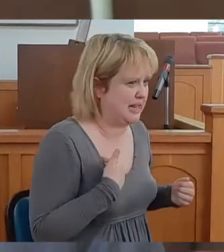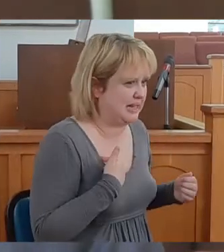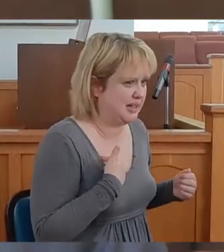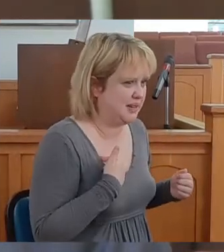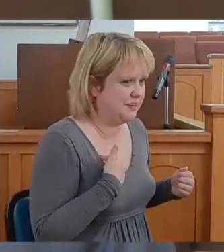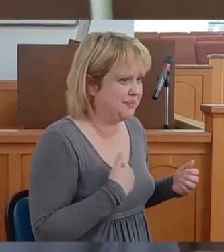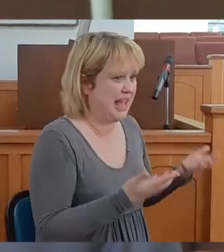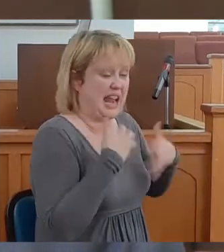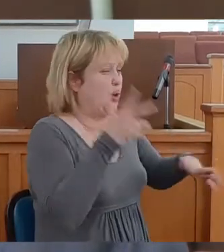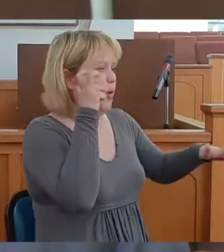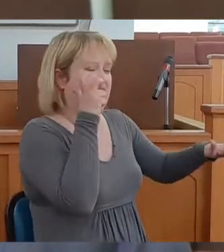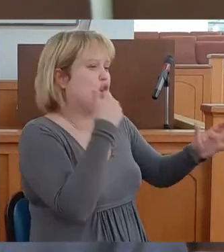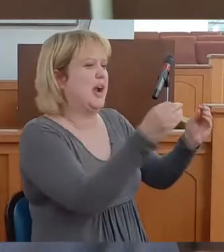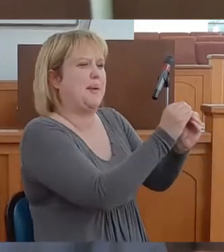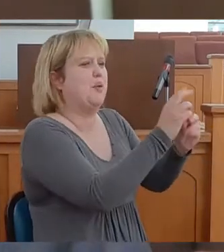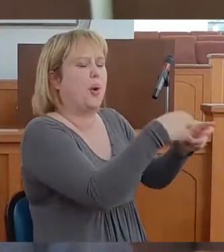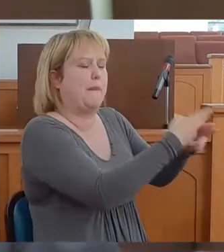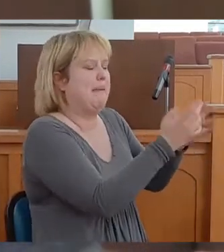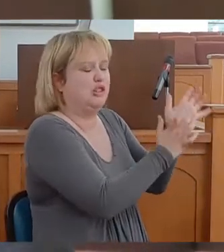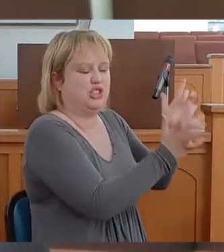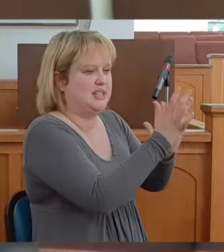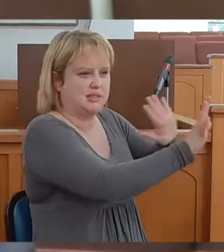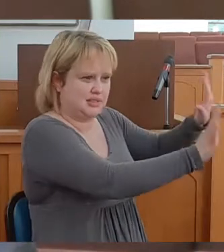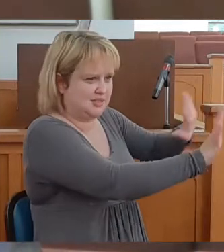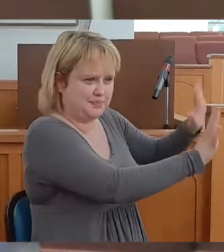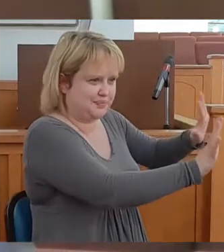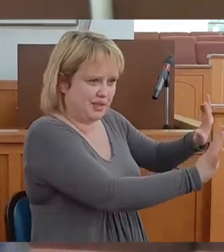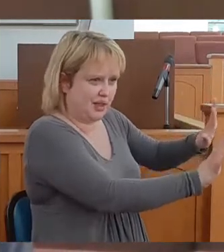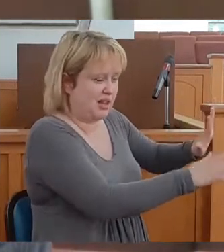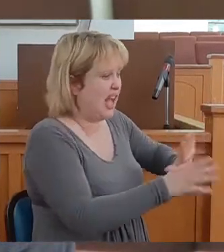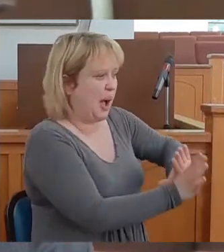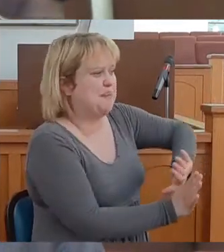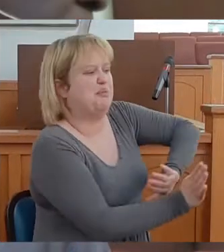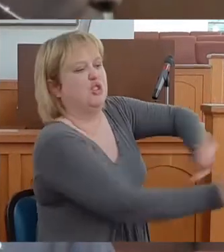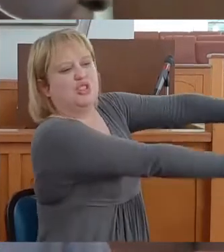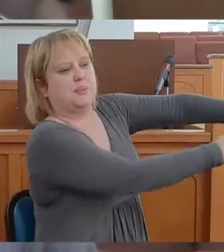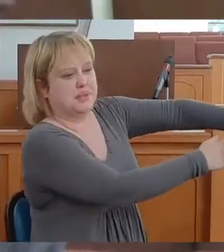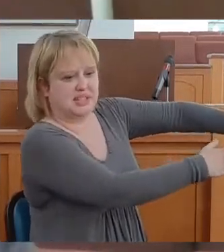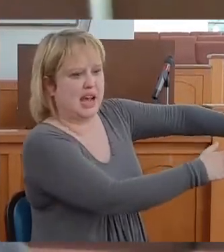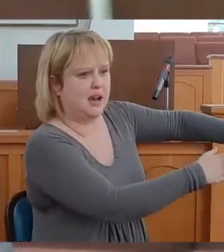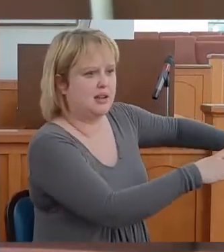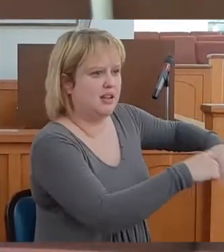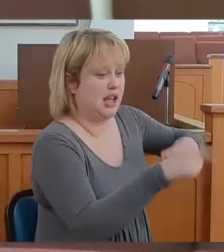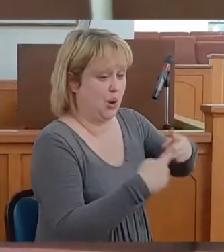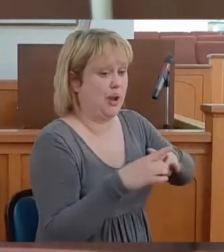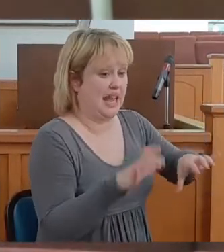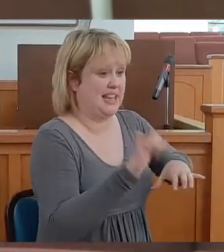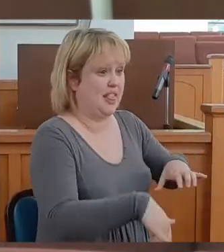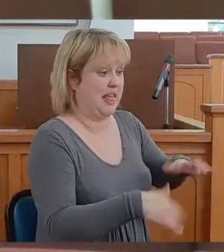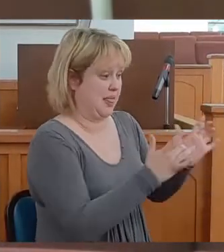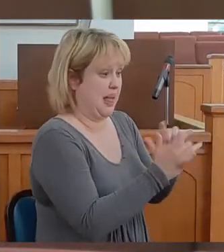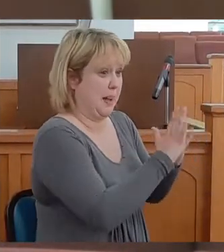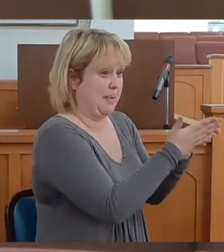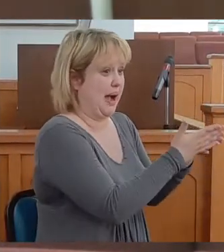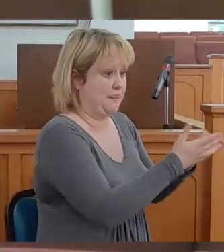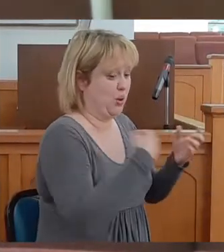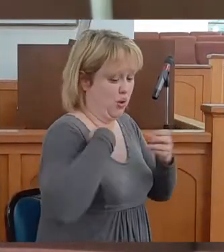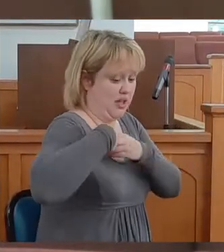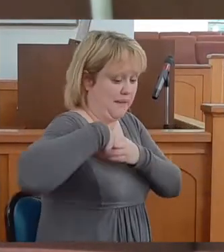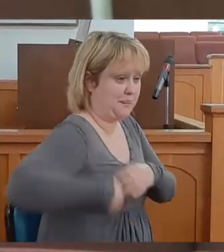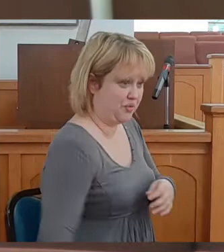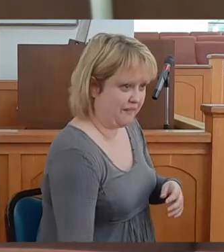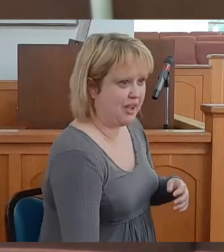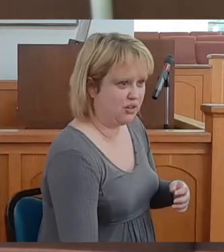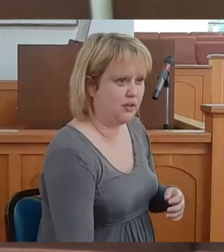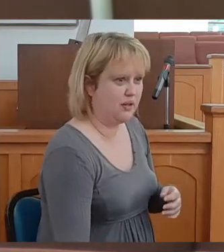And I didn't want to hear any more about his Jesus. I pushed him aside. And when I did, that Bible he was carrying fell